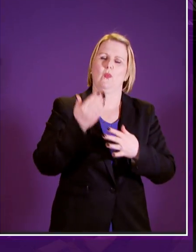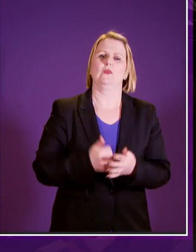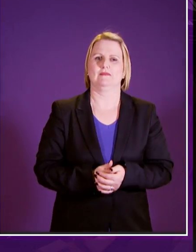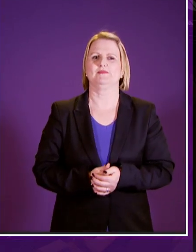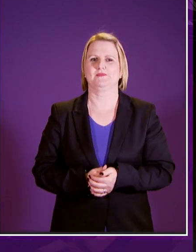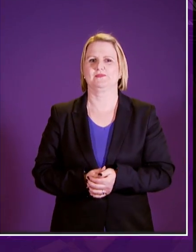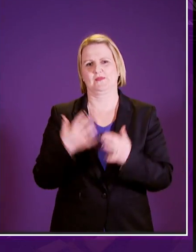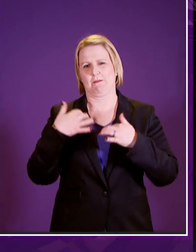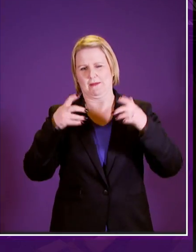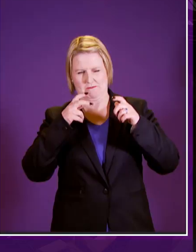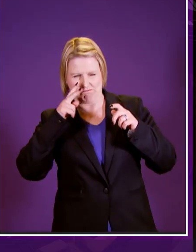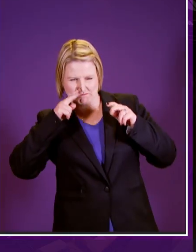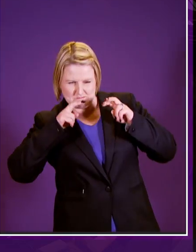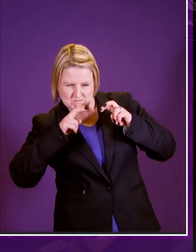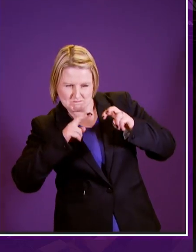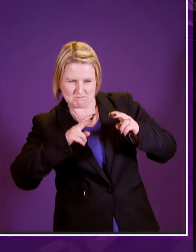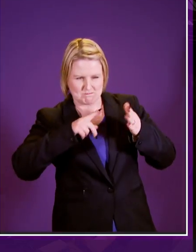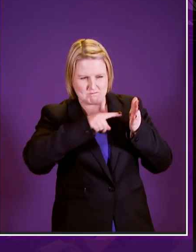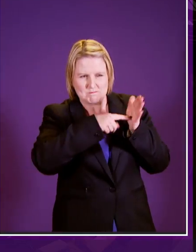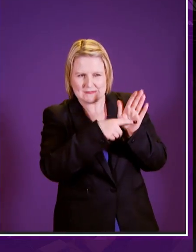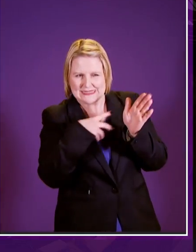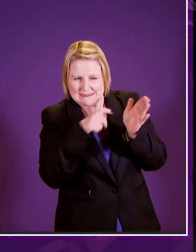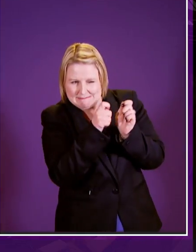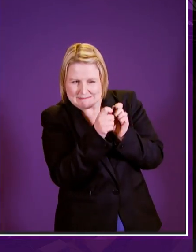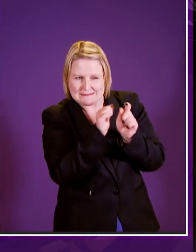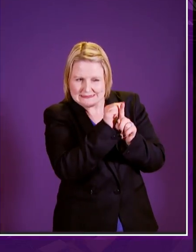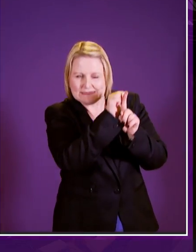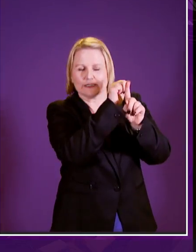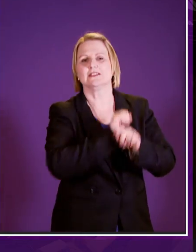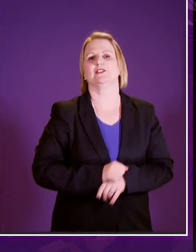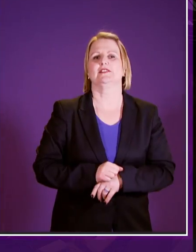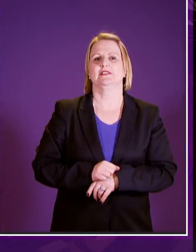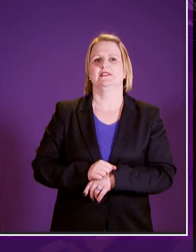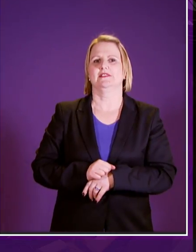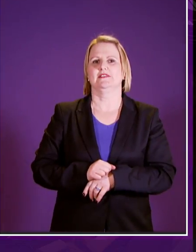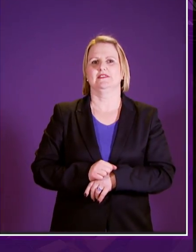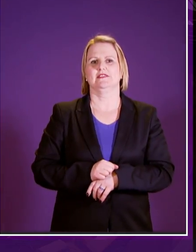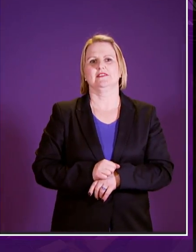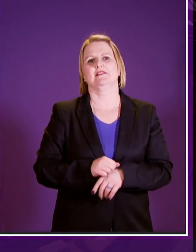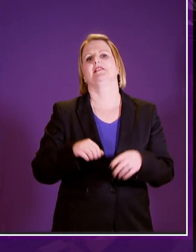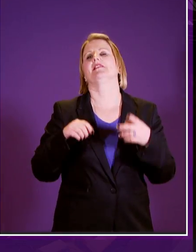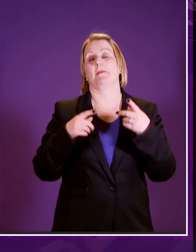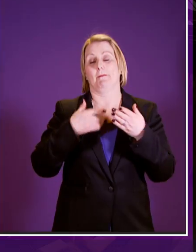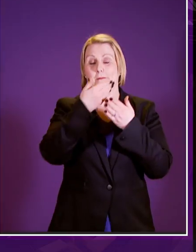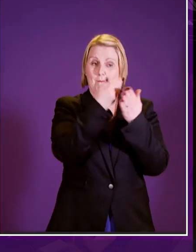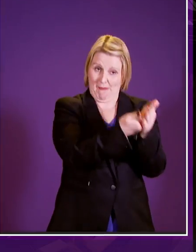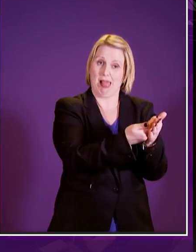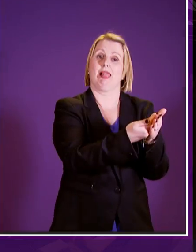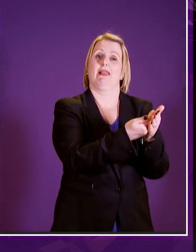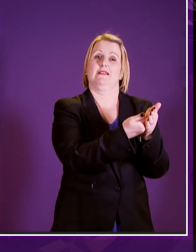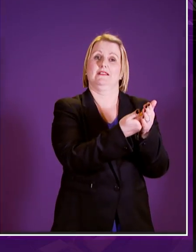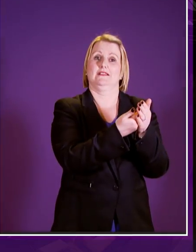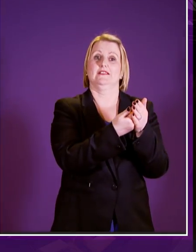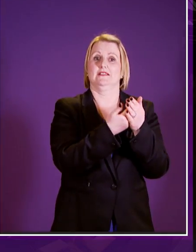scrutiny making the bill stronger as a result more importantly presiding officer the bill has introduced conferred